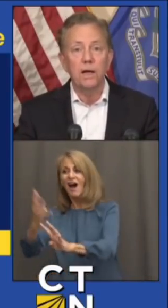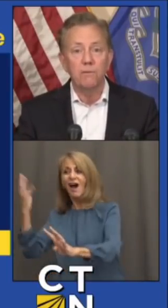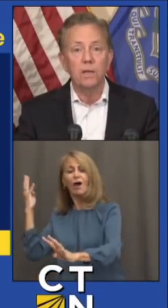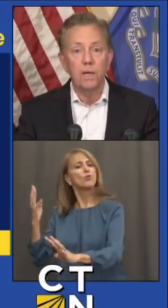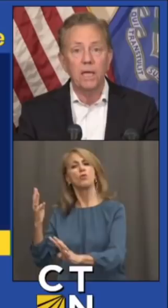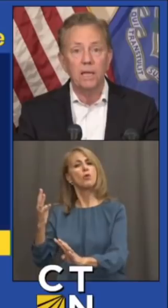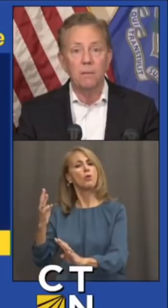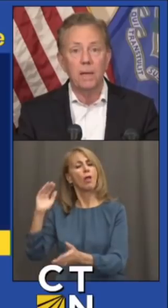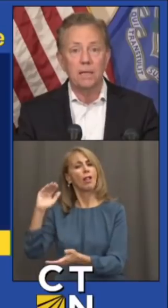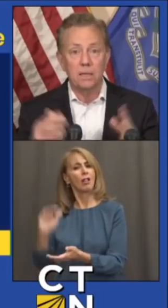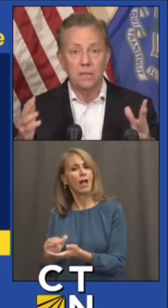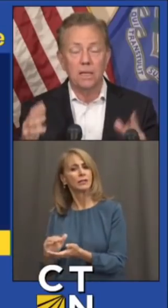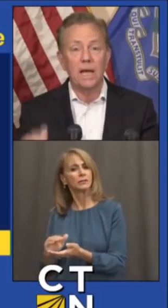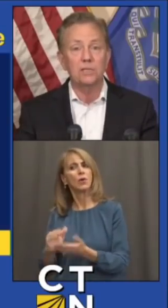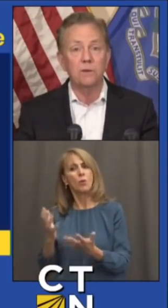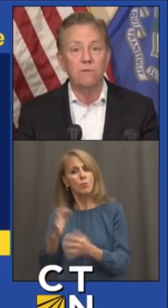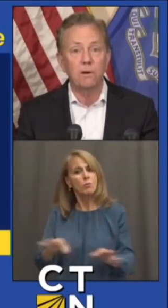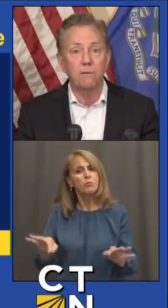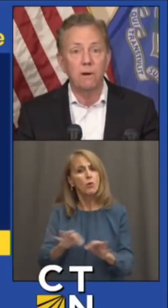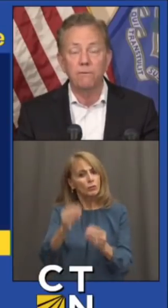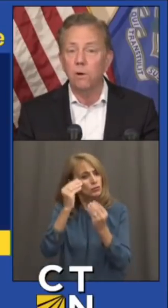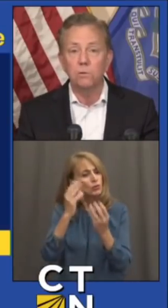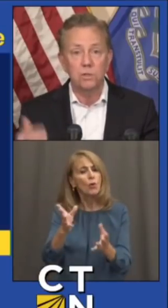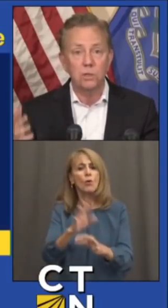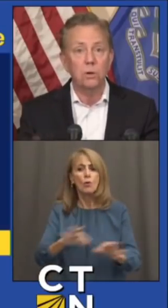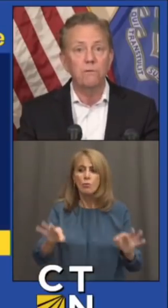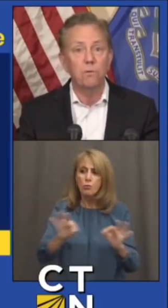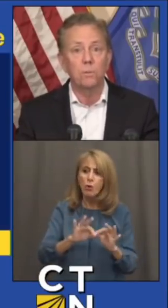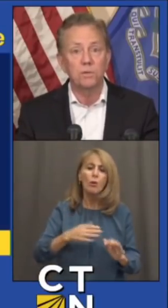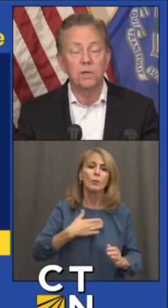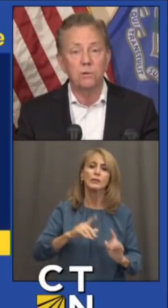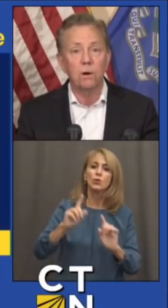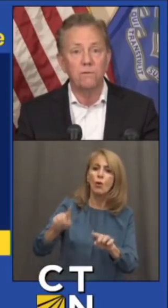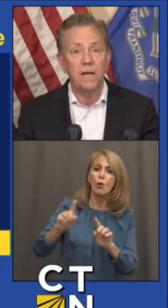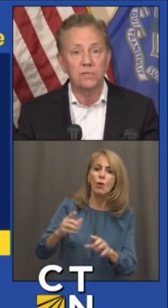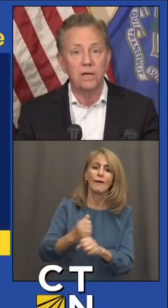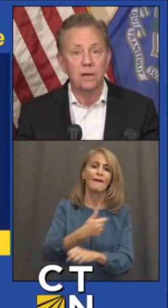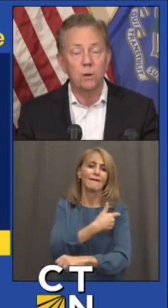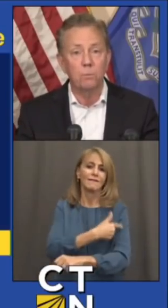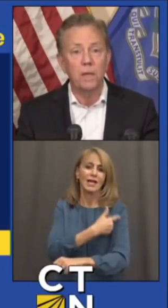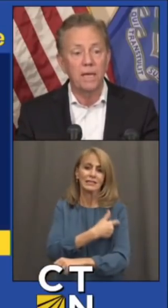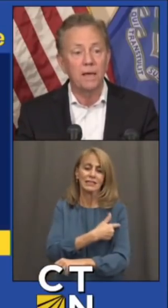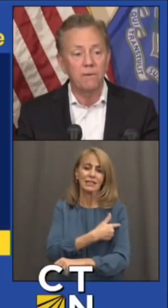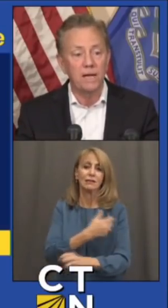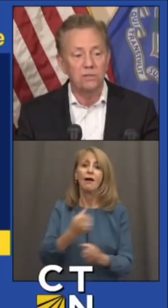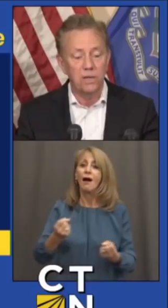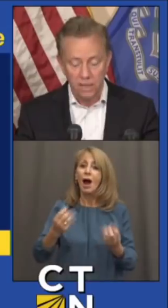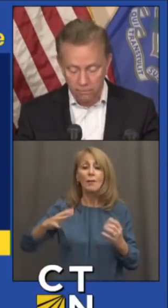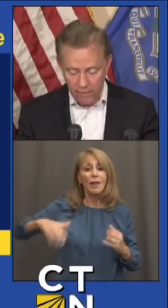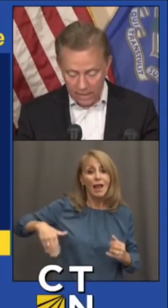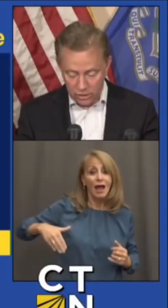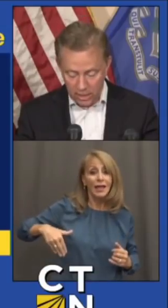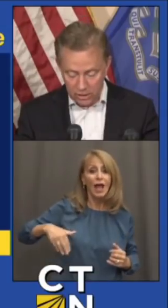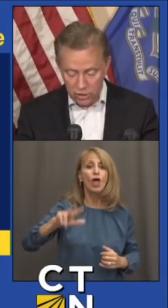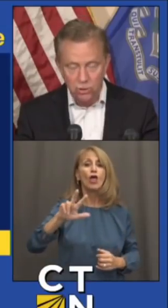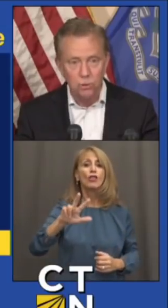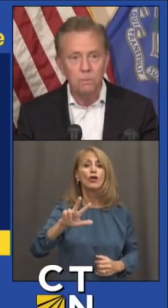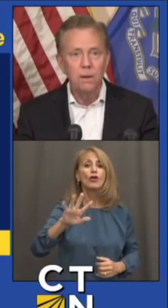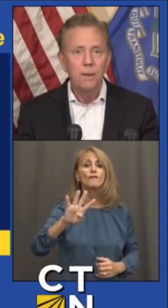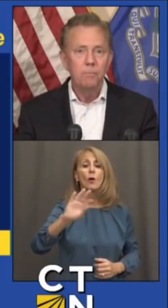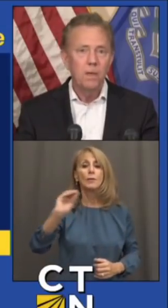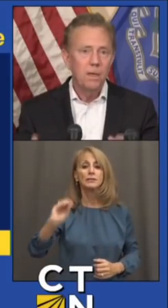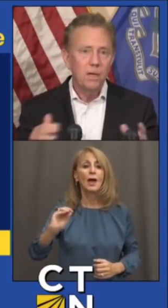we're doing everything we can to make the last of our folks, 34 percent who aren't vaccinated, hope they get vaccinated and vaccinated